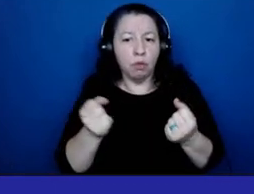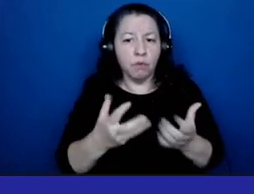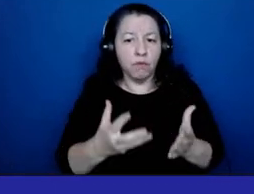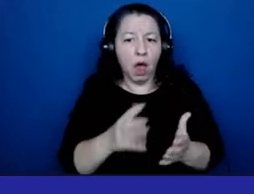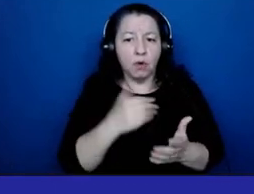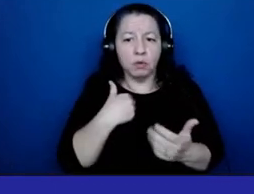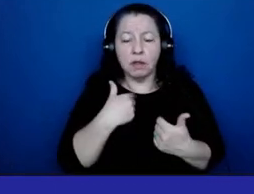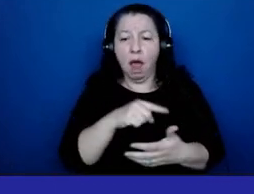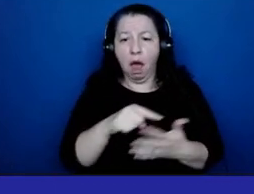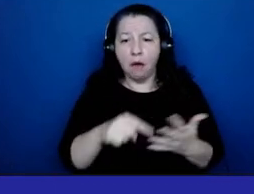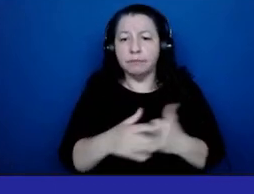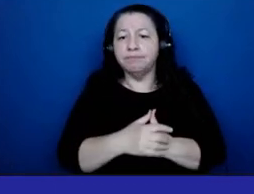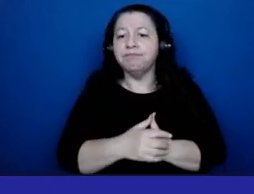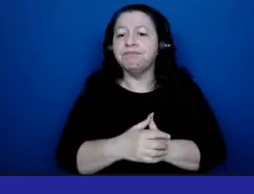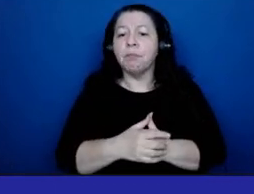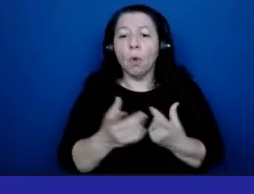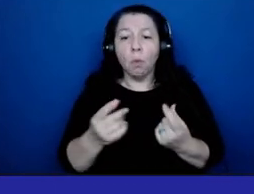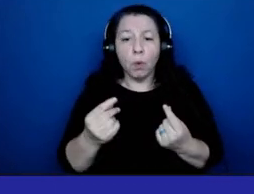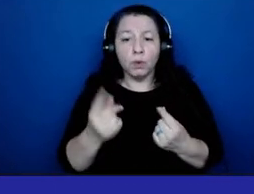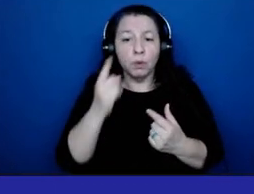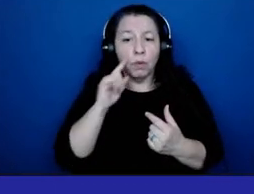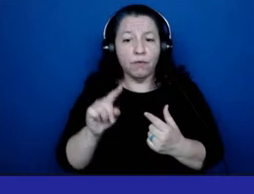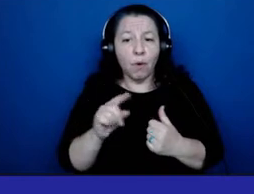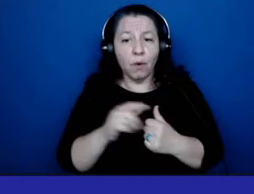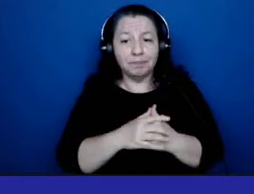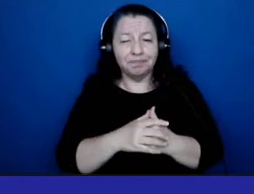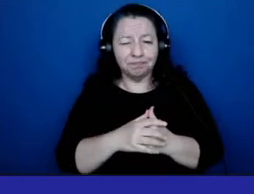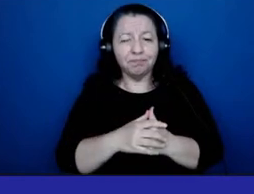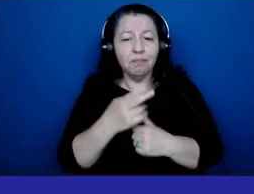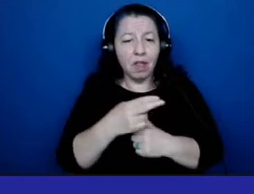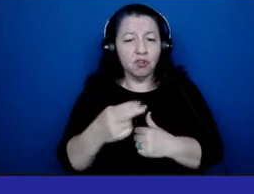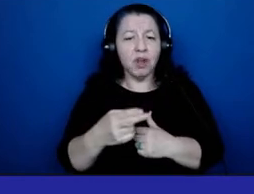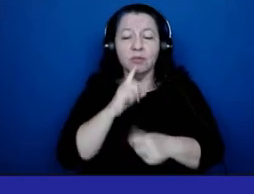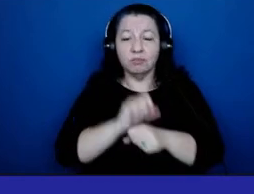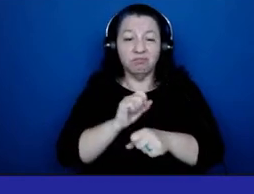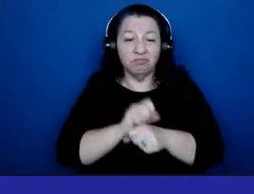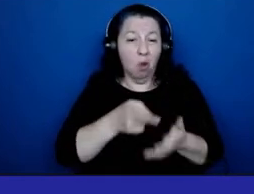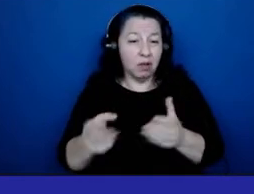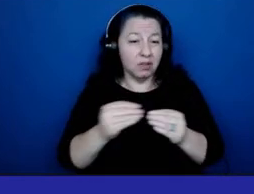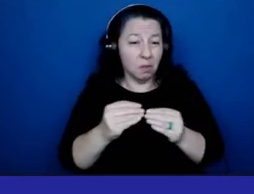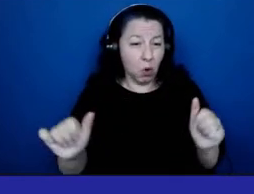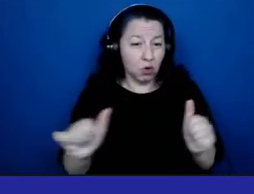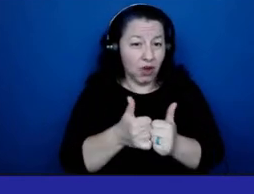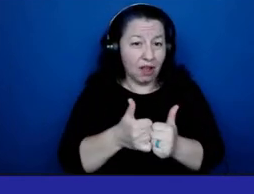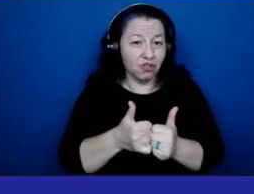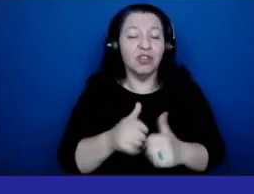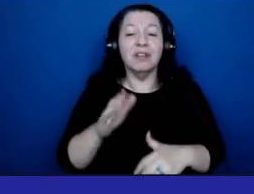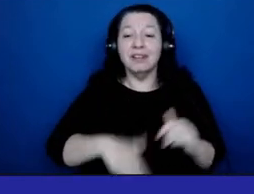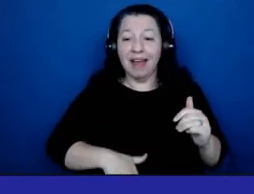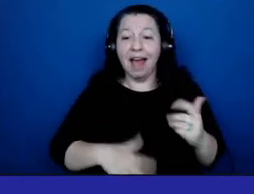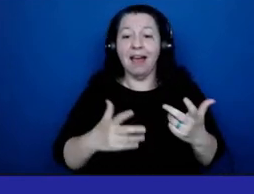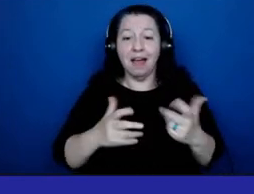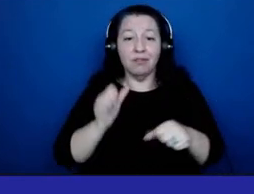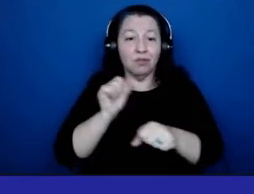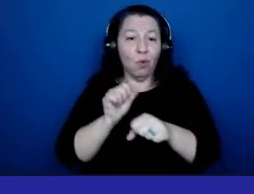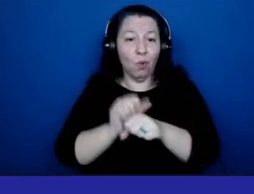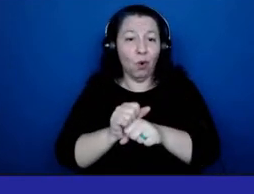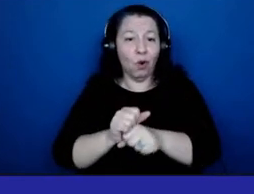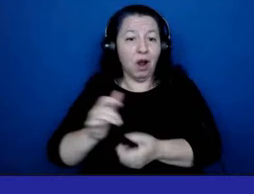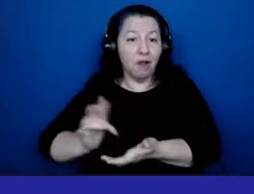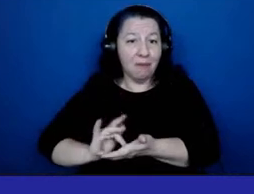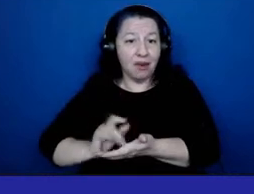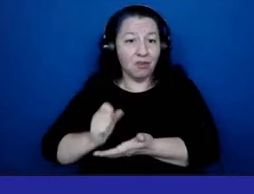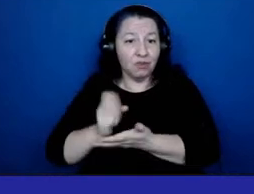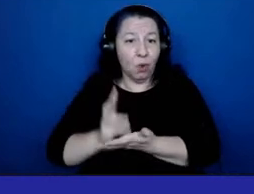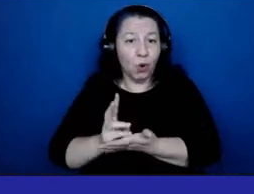And what we do in H&H is, quite honestly, more challenging than the work of medical social workers